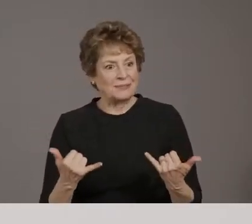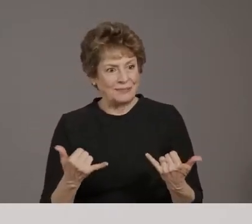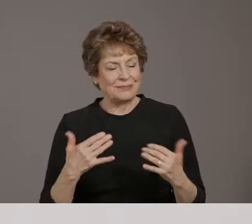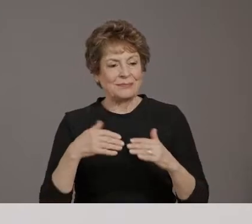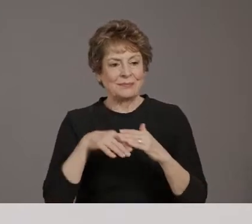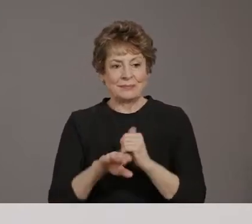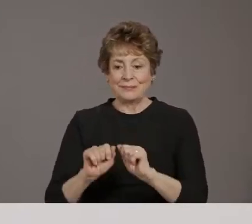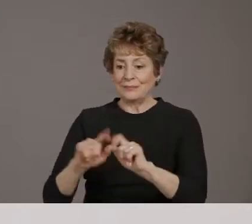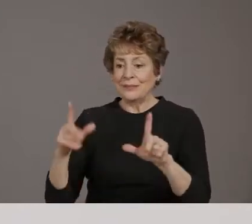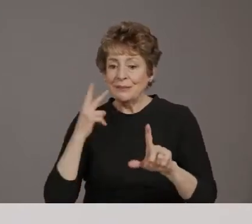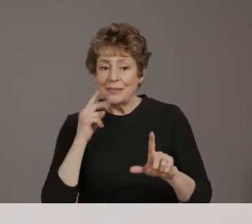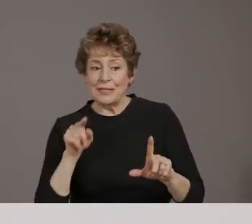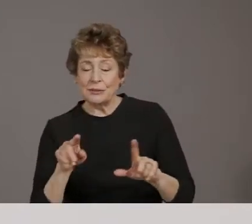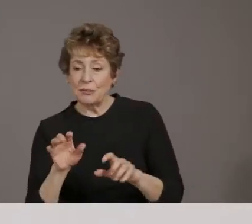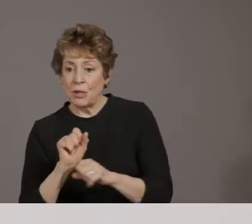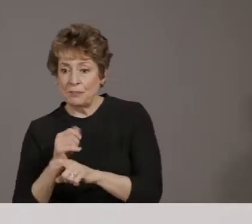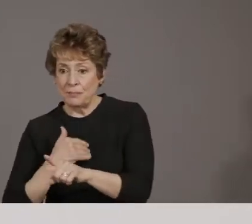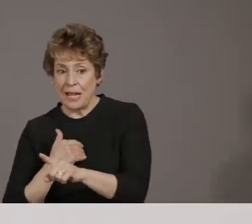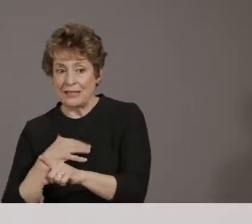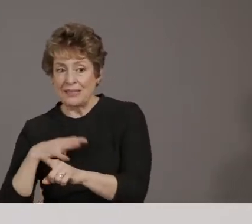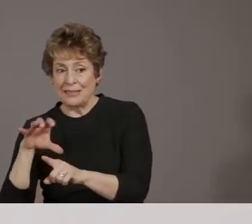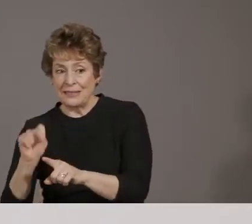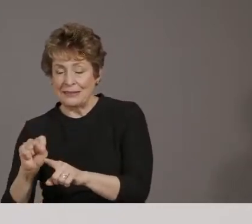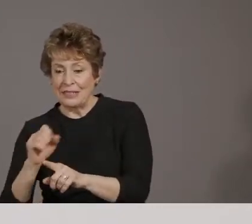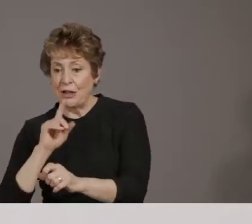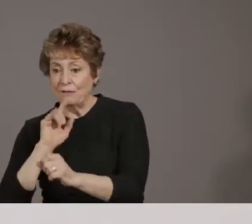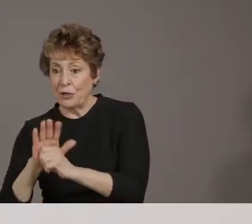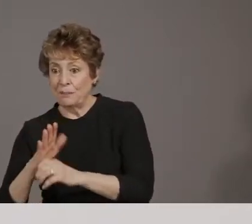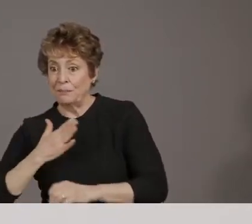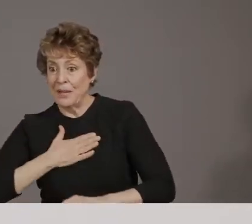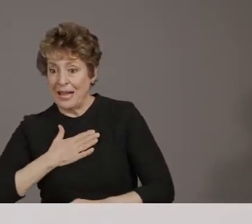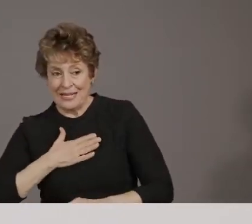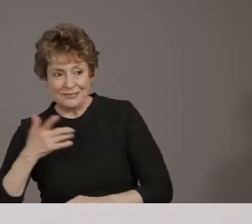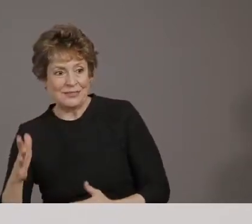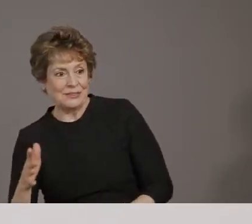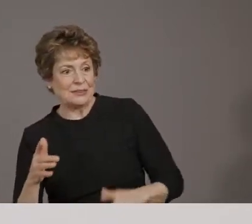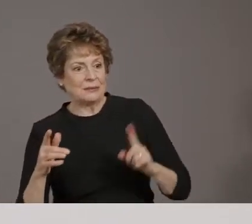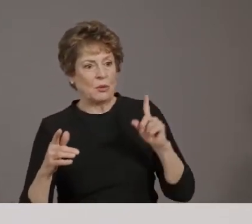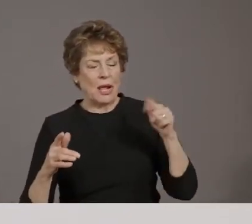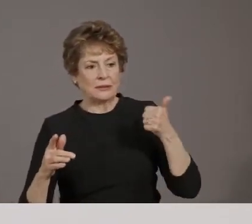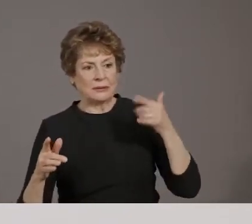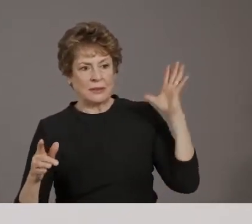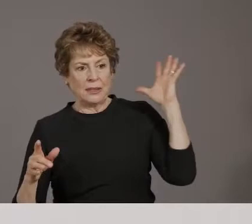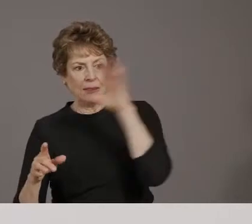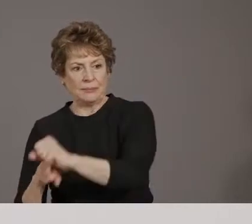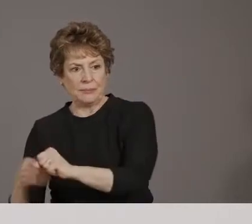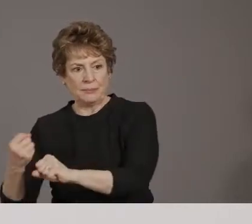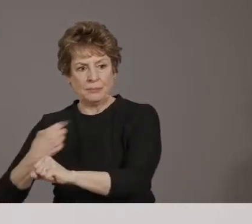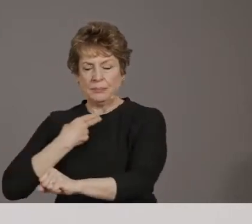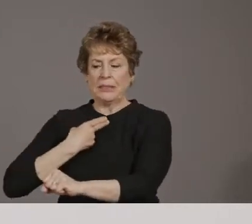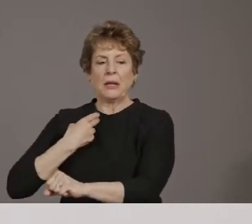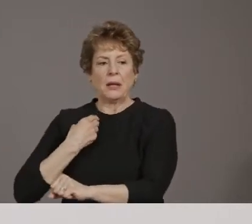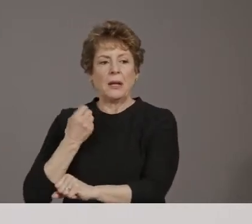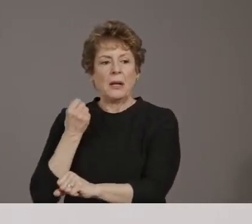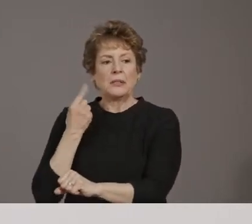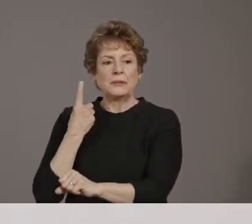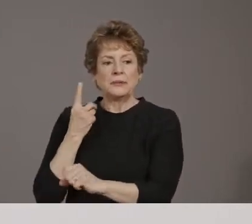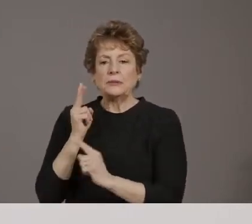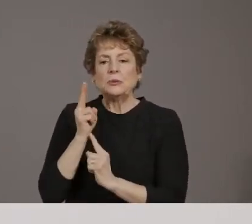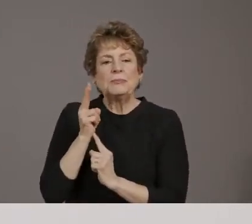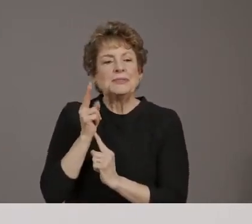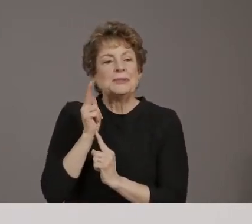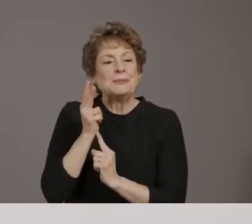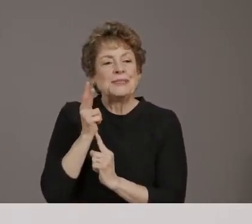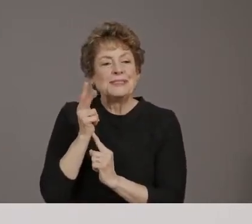to confirm that appointment. It'll just go. If it's already been taken, it'll just go back, but it'll be a matter of seconds versus number of screens. So we're hoping